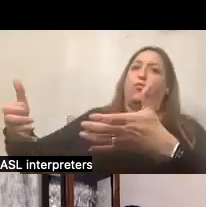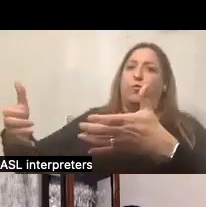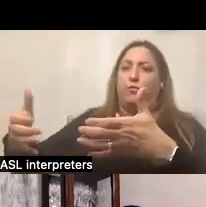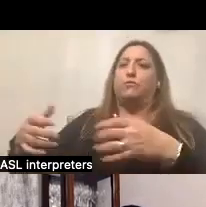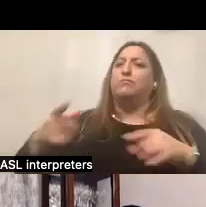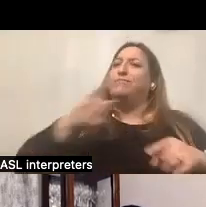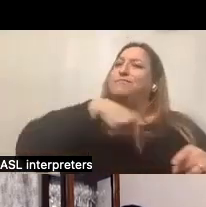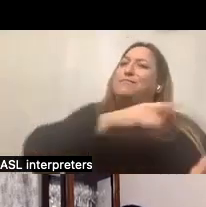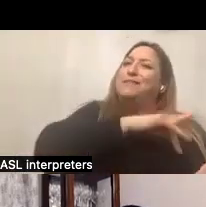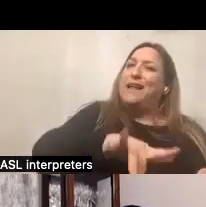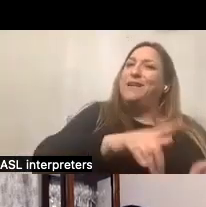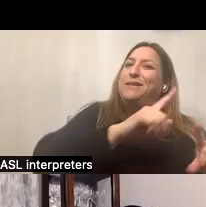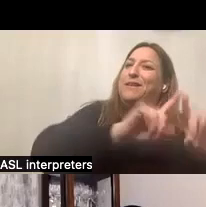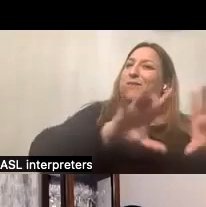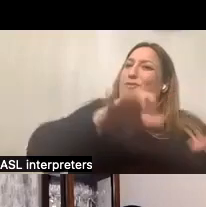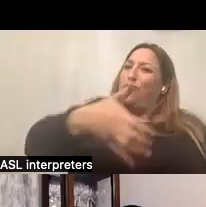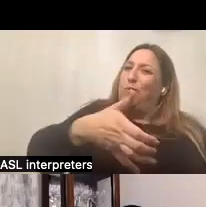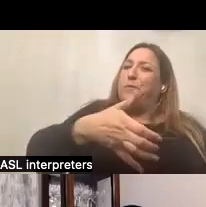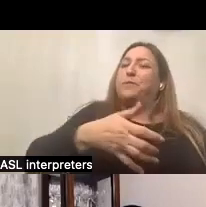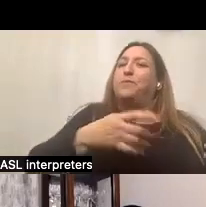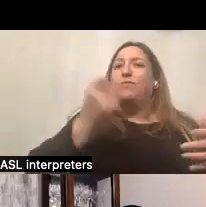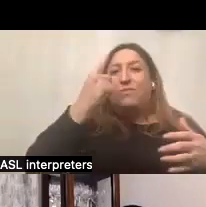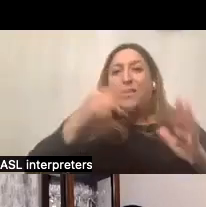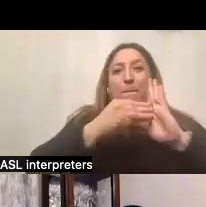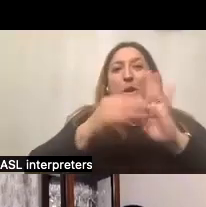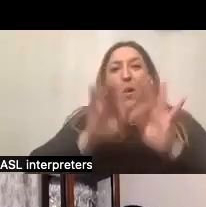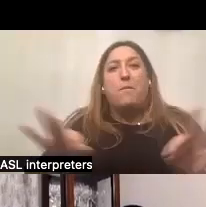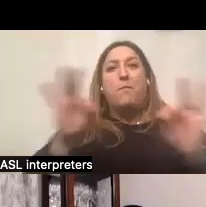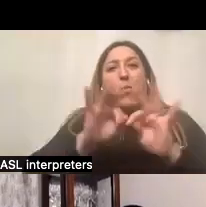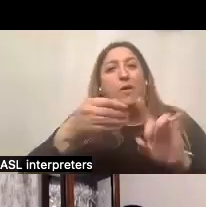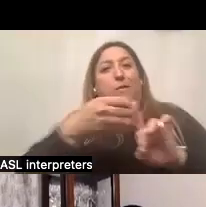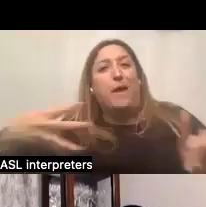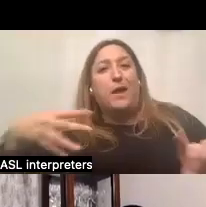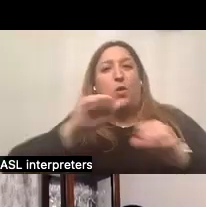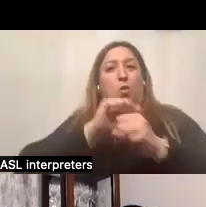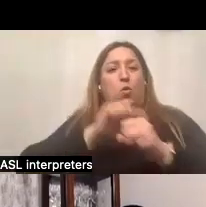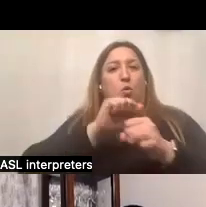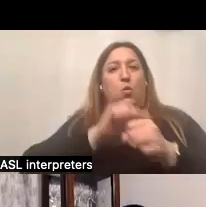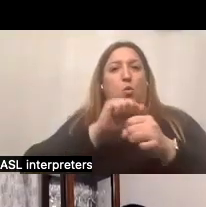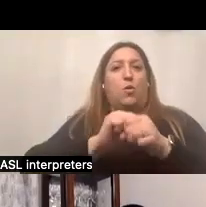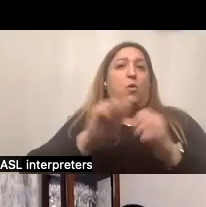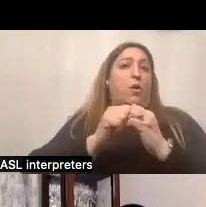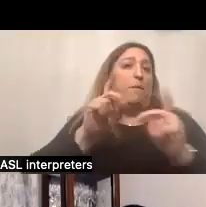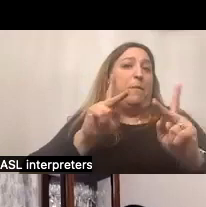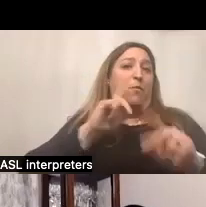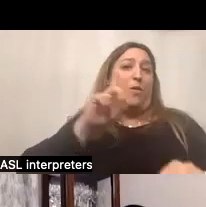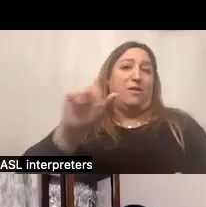effect, this model, you know, really is important in also expanding the workforce for people with disabilities.